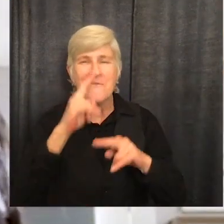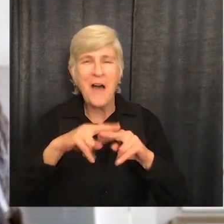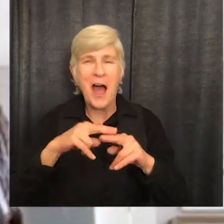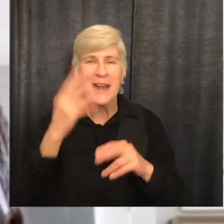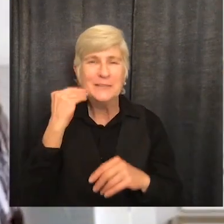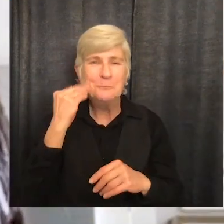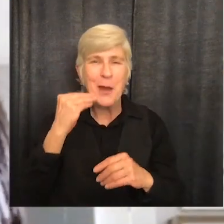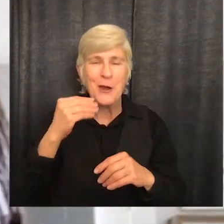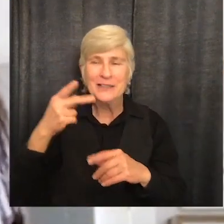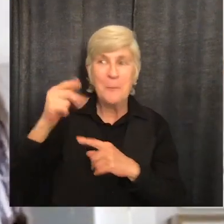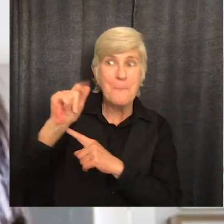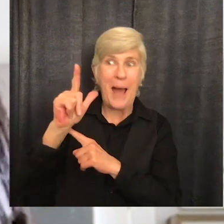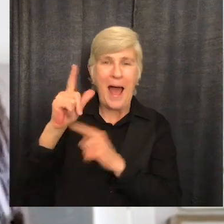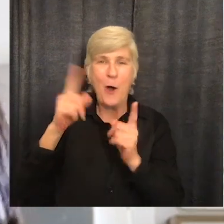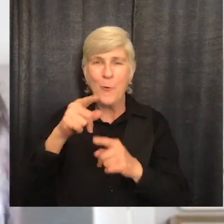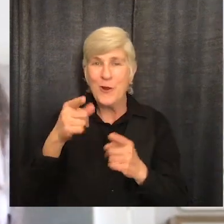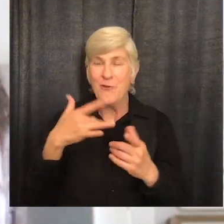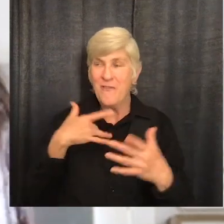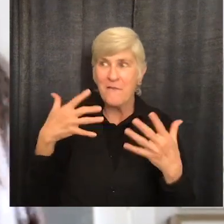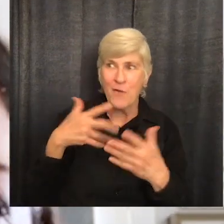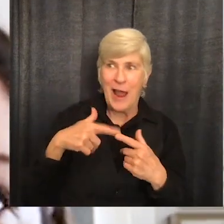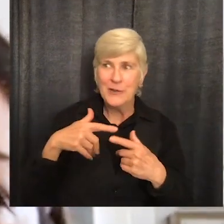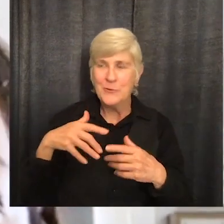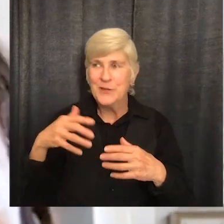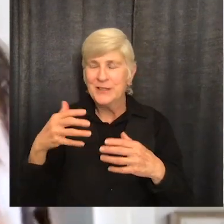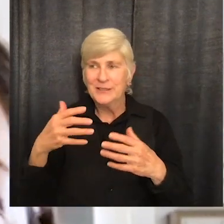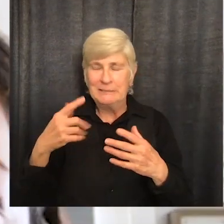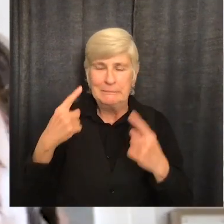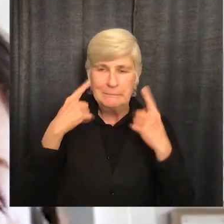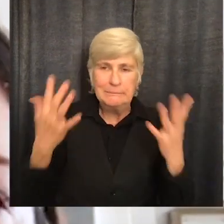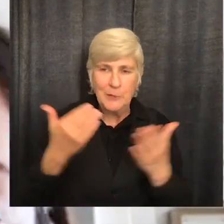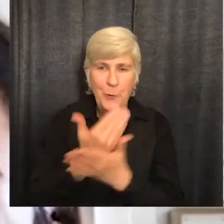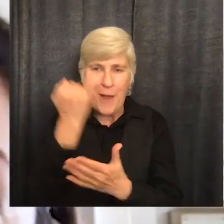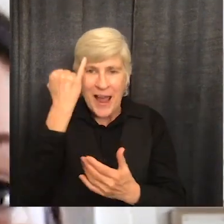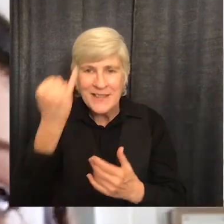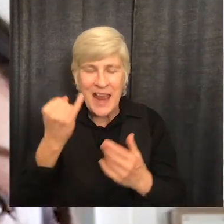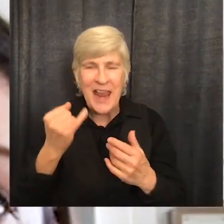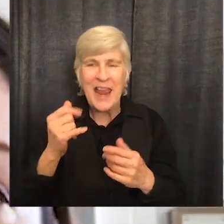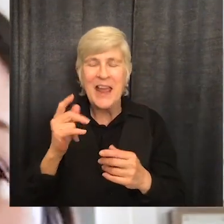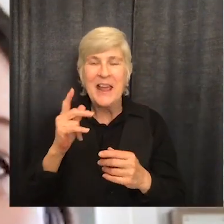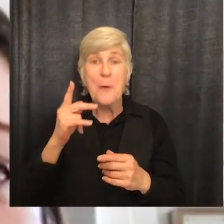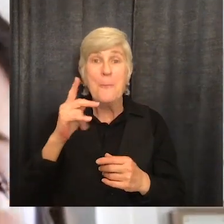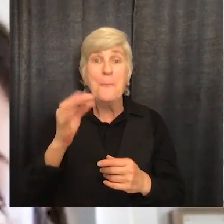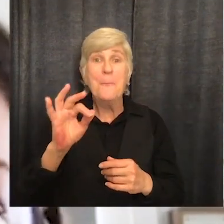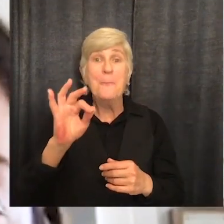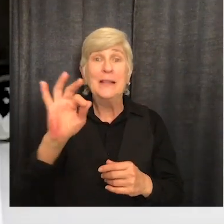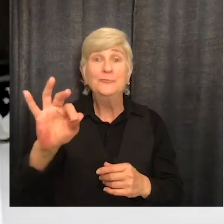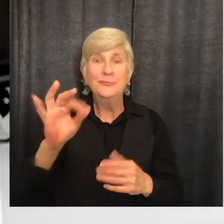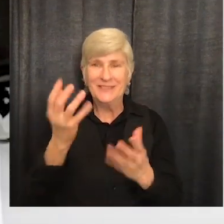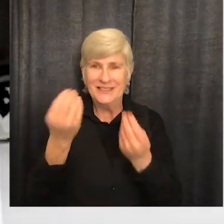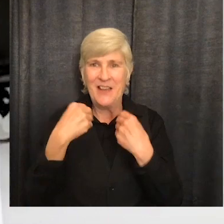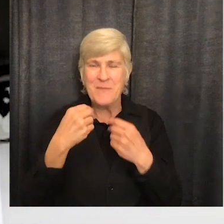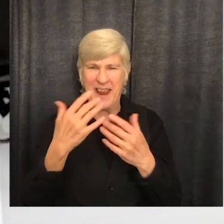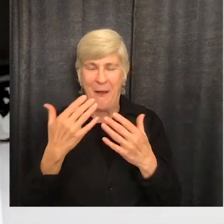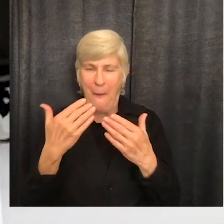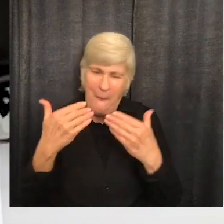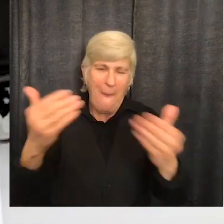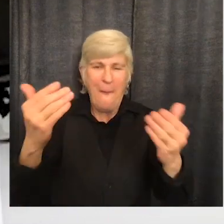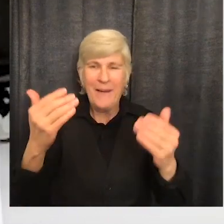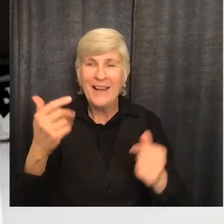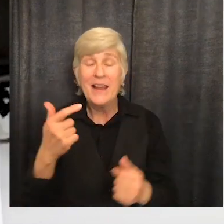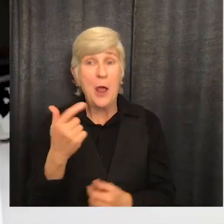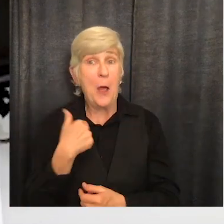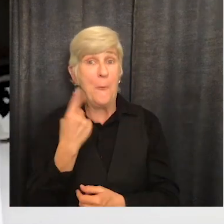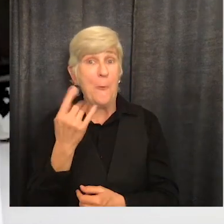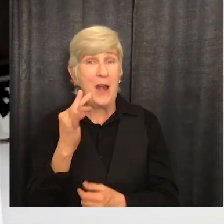that you can call when you're feeling afraid to take on a new idea and they're like, listen, don't worry, you got this. And I want to say thank you for